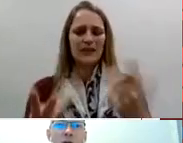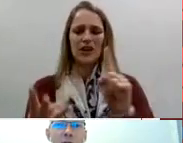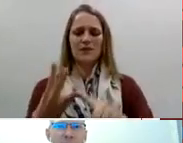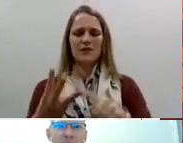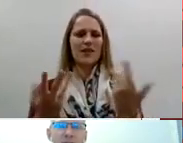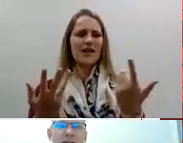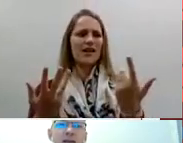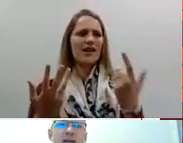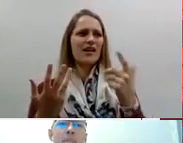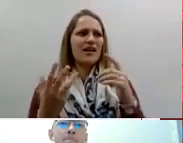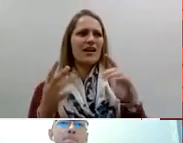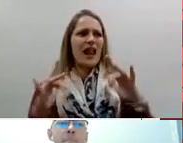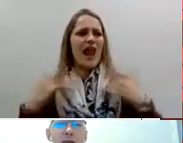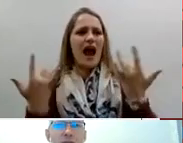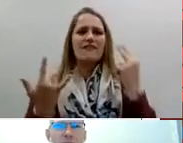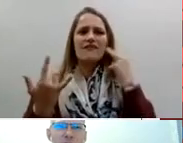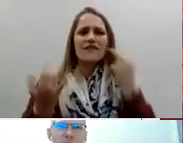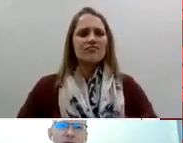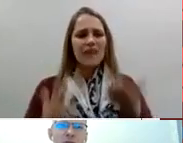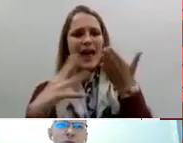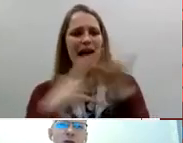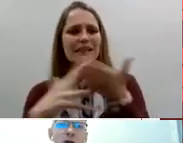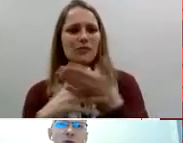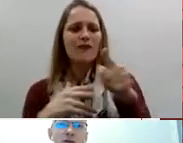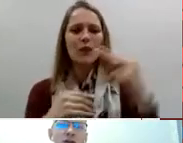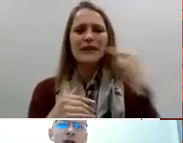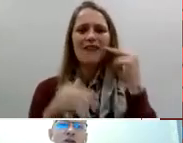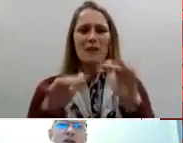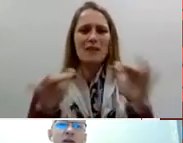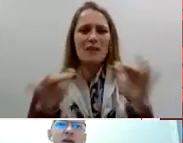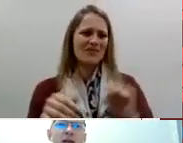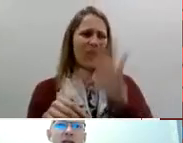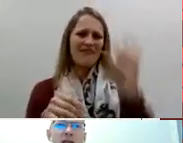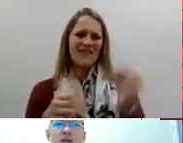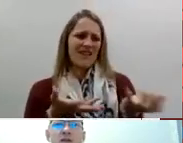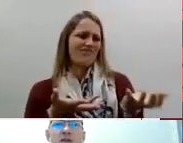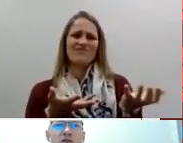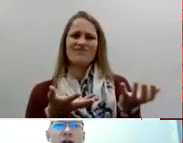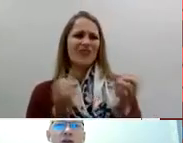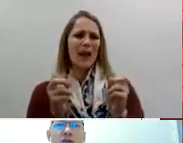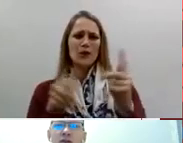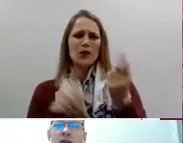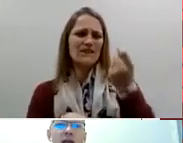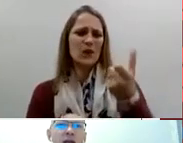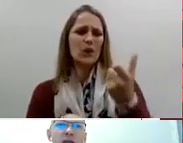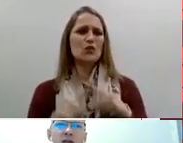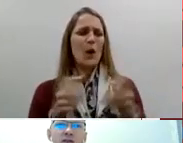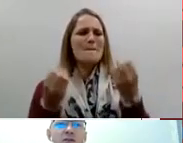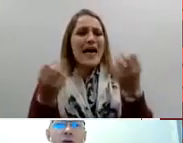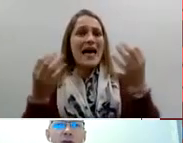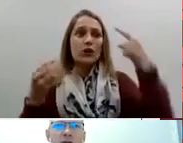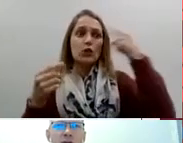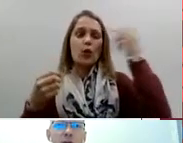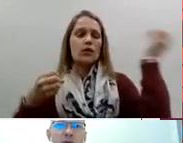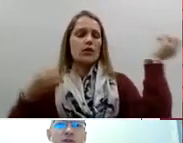we know access is a massive problem we know education is a huge challenge there's